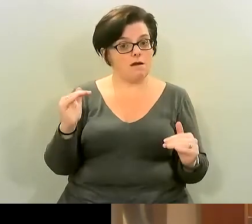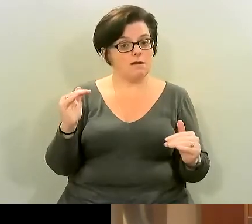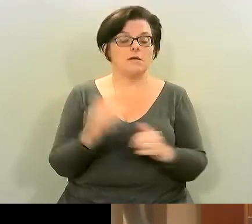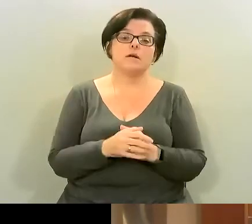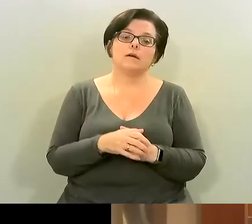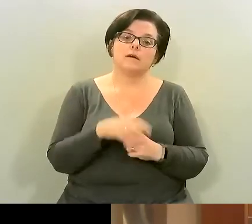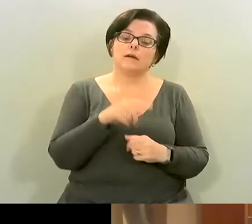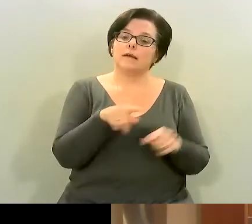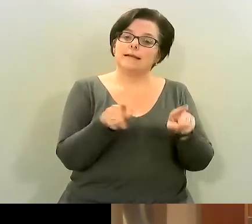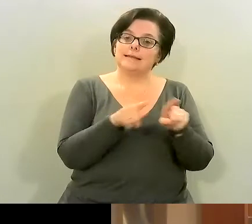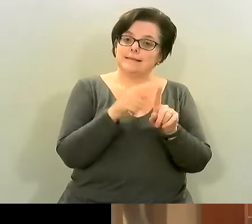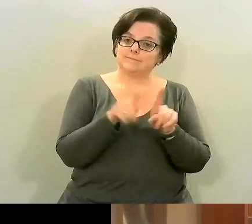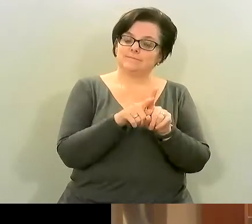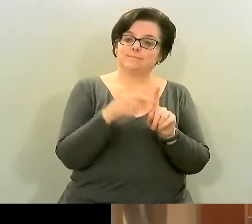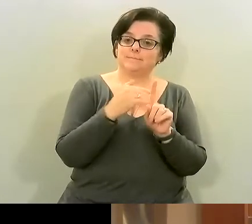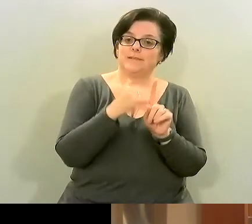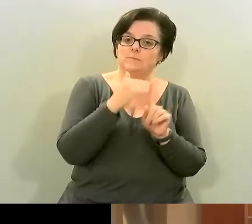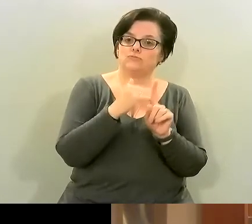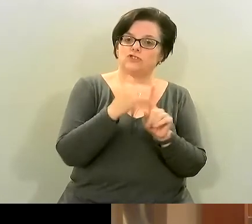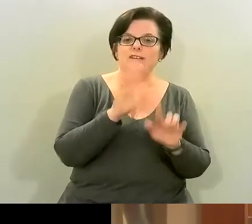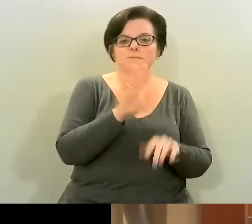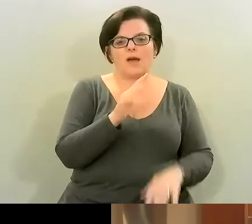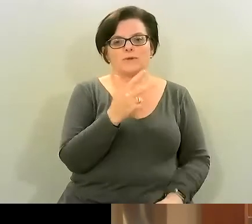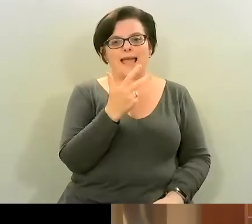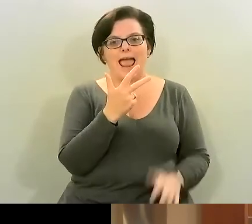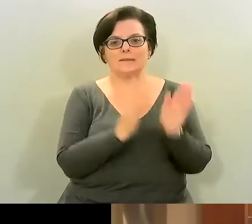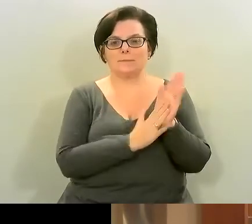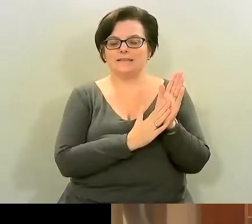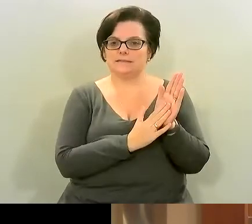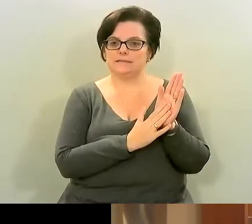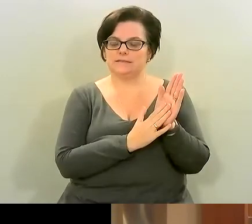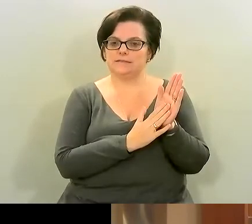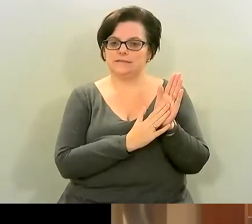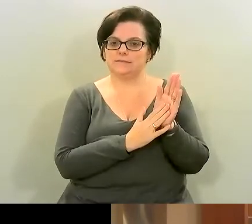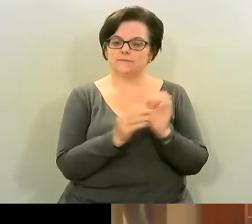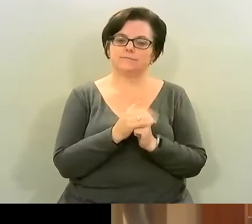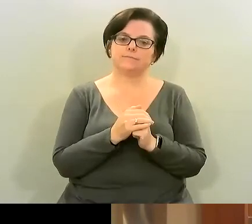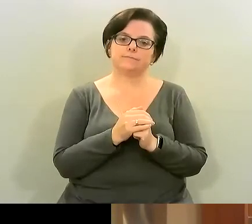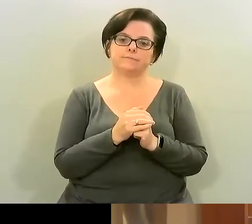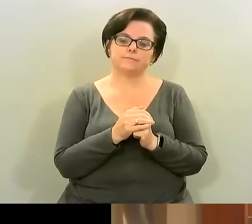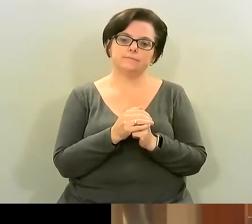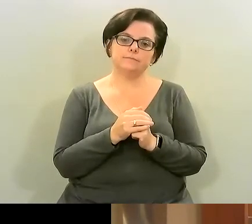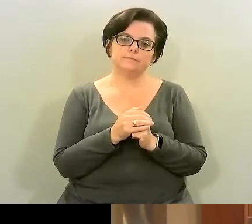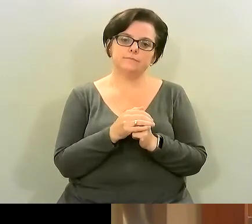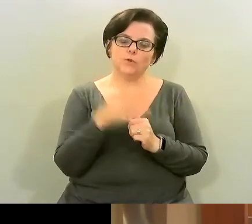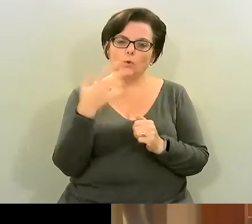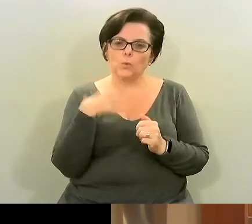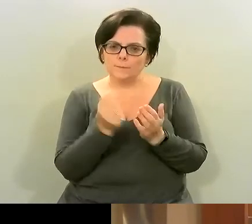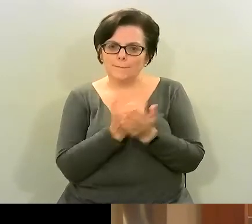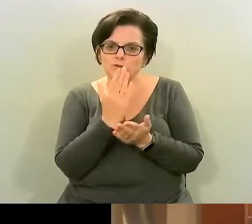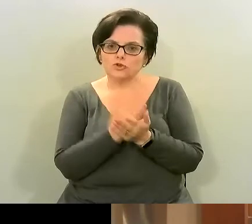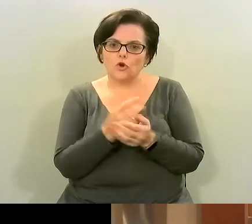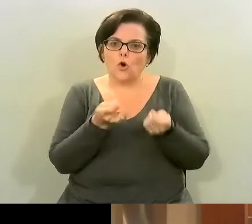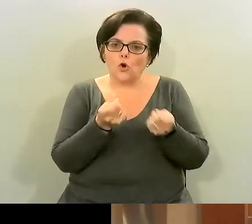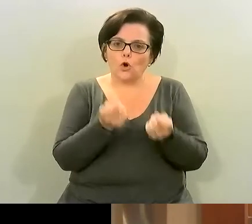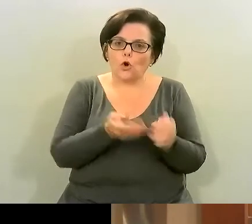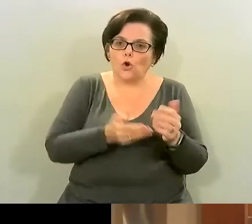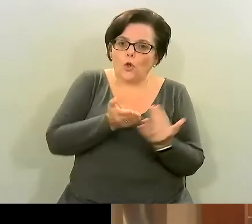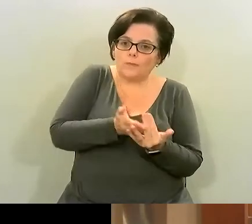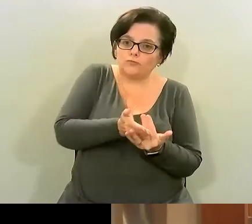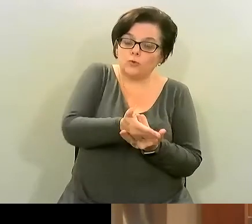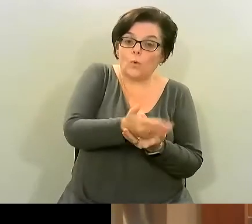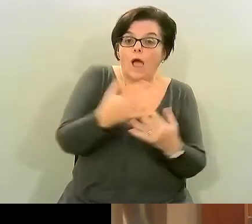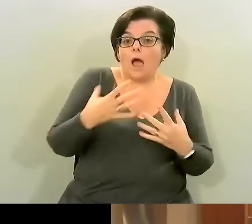temperature they take about eight minutes or so and of course you want to make sure that it's cooked through unless you like it